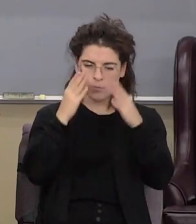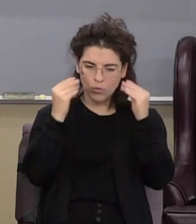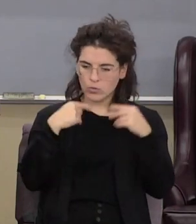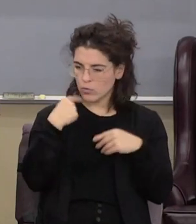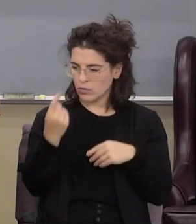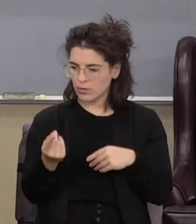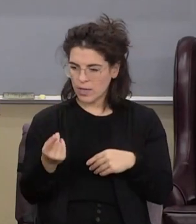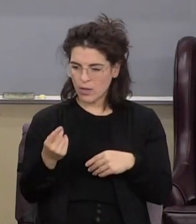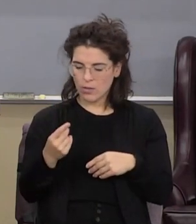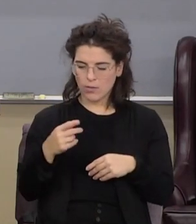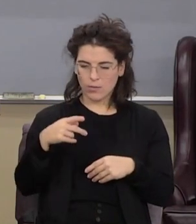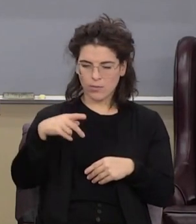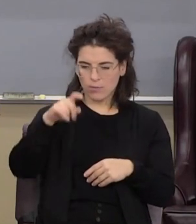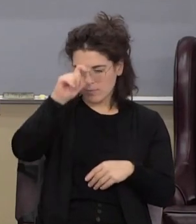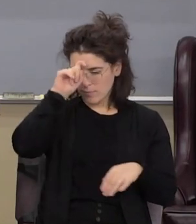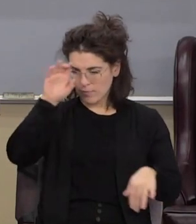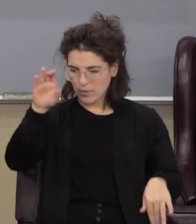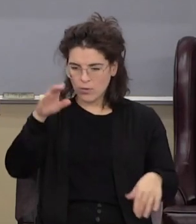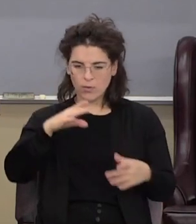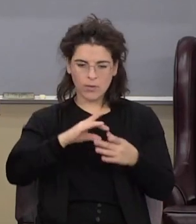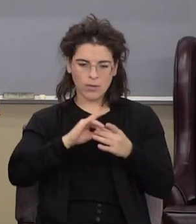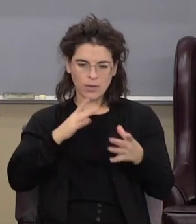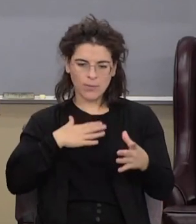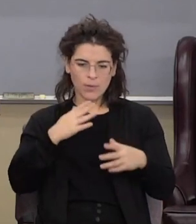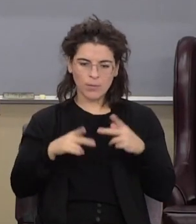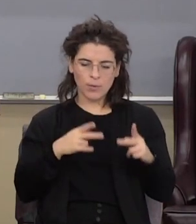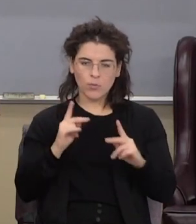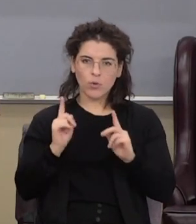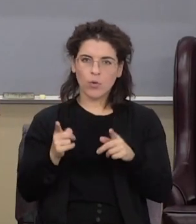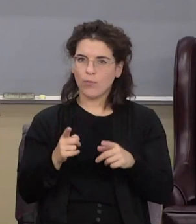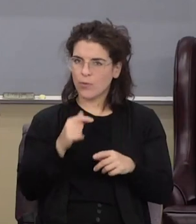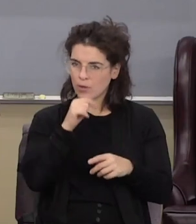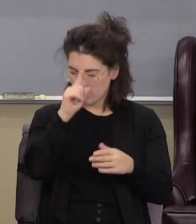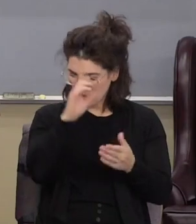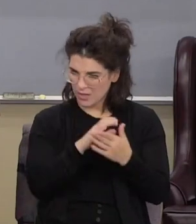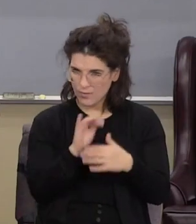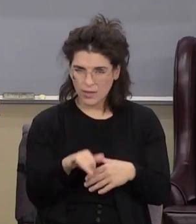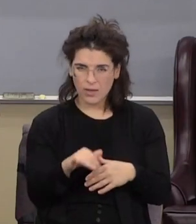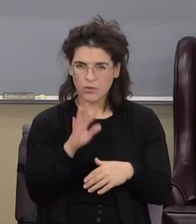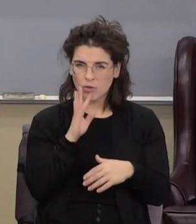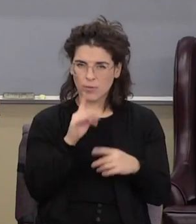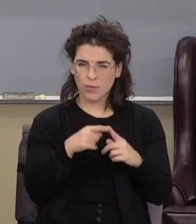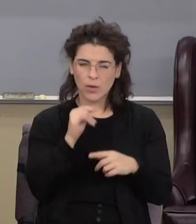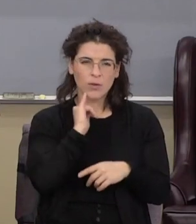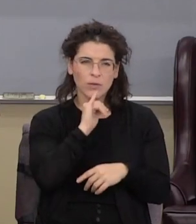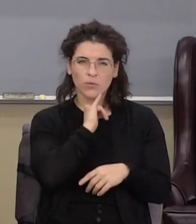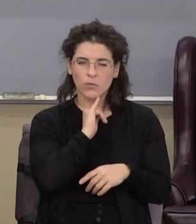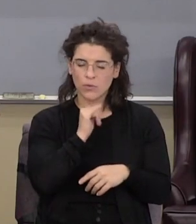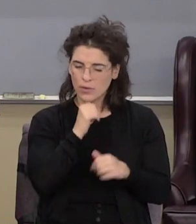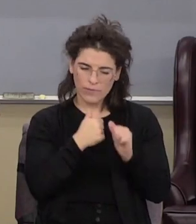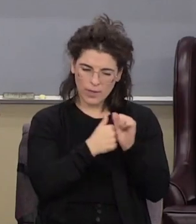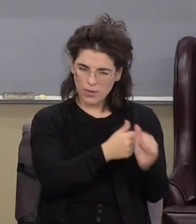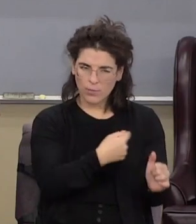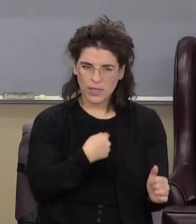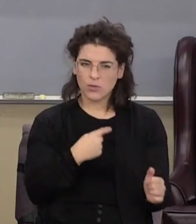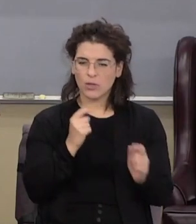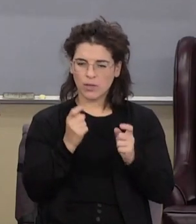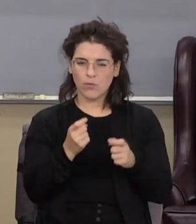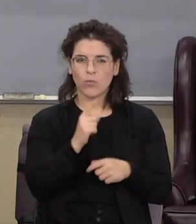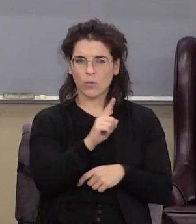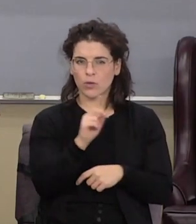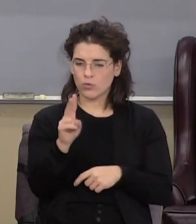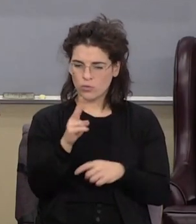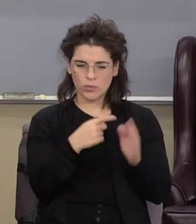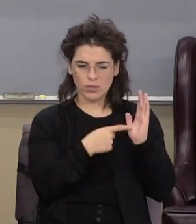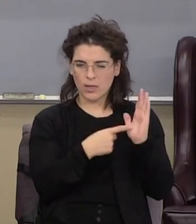Pharaoh let my people go and Moses says they're going to believe that they're talking about Israel they're not going follow me he said I'll give you two signs